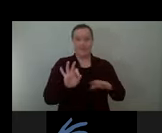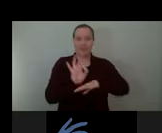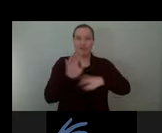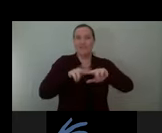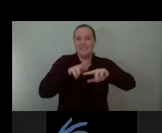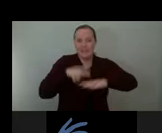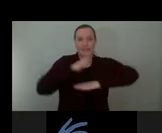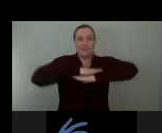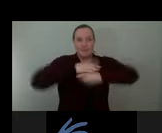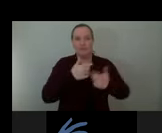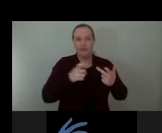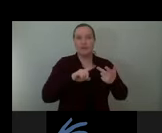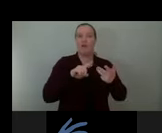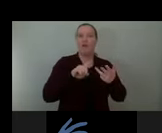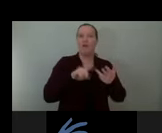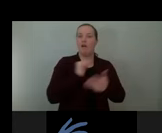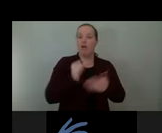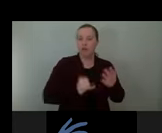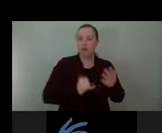and in return, it shapes us.